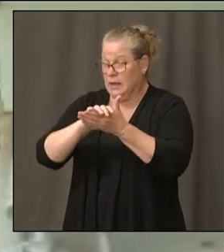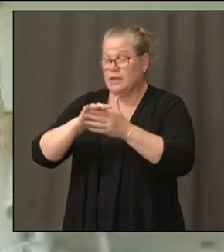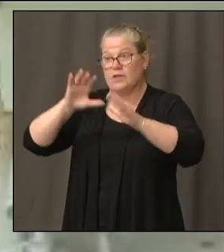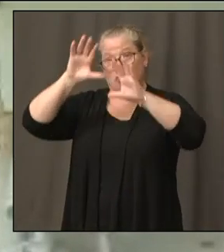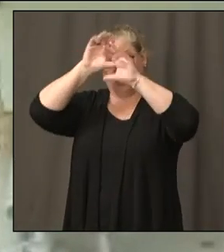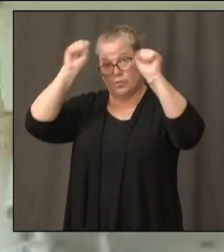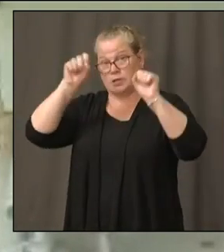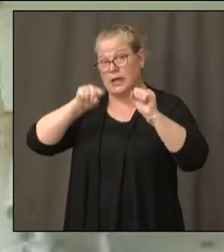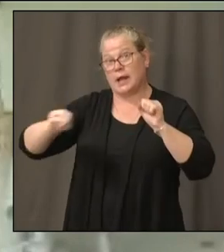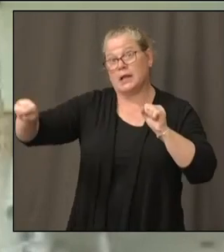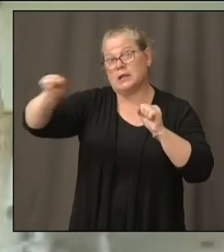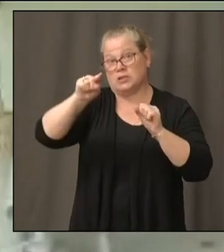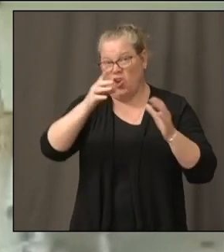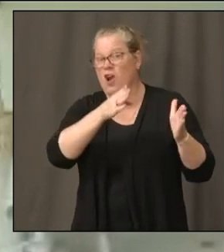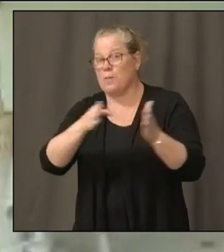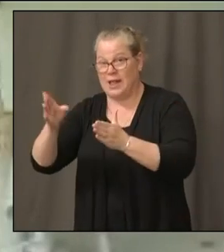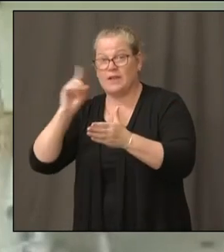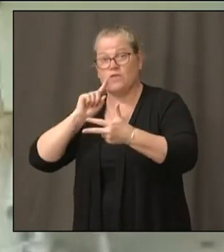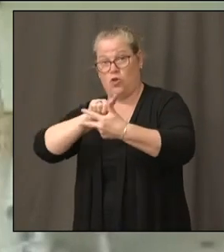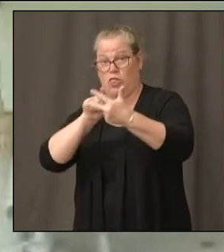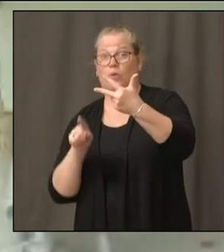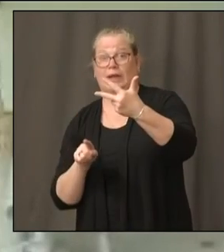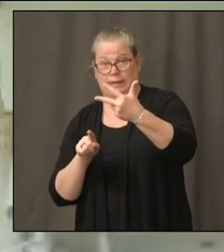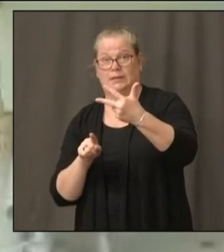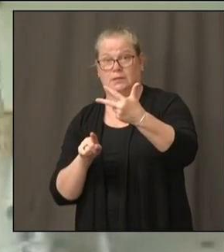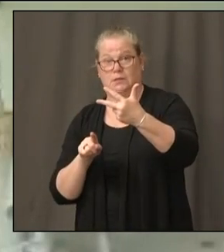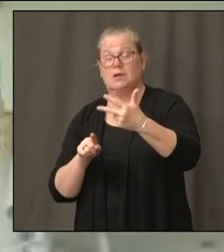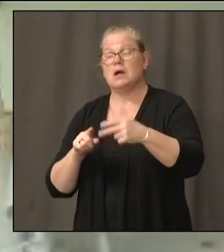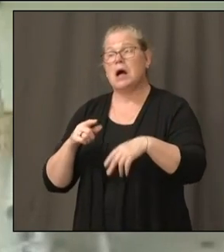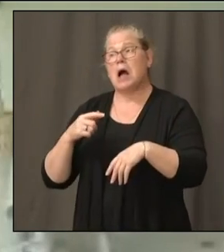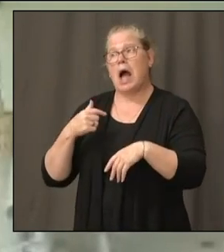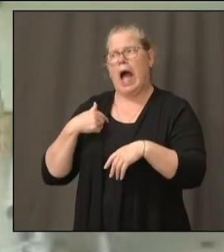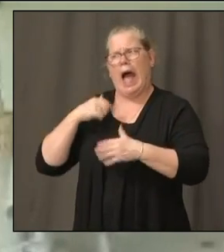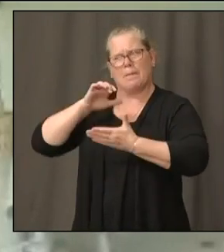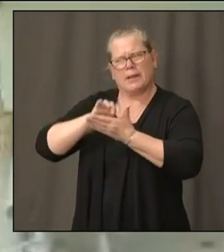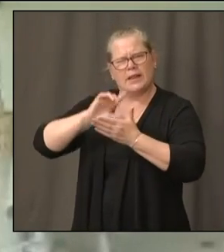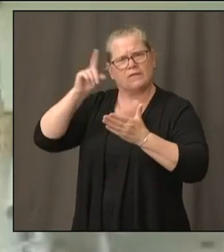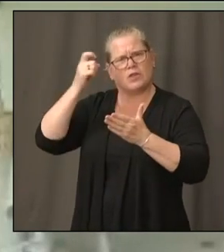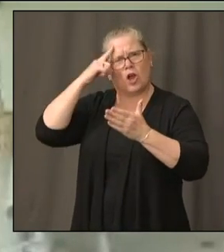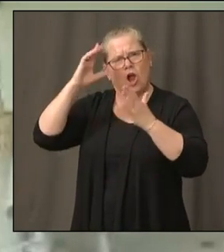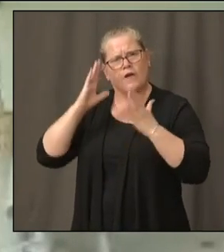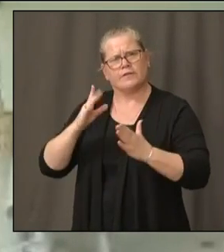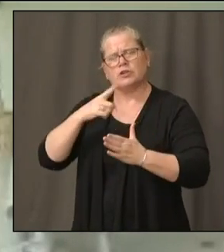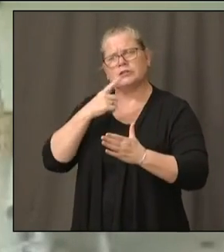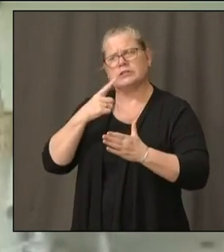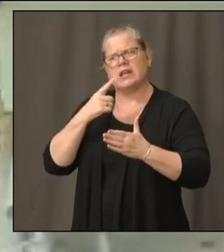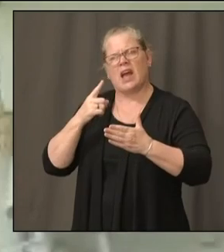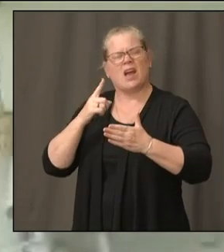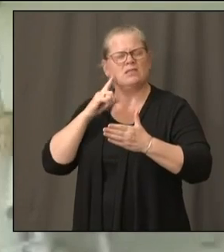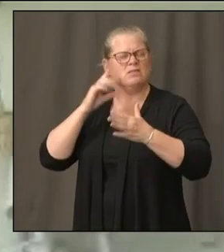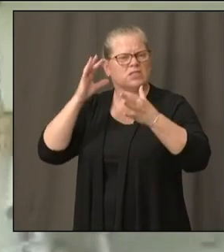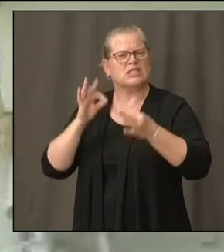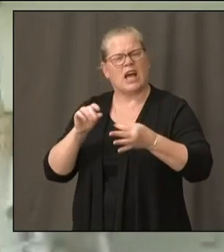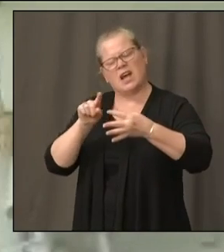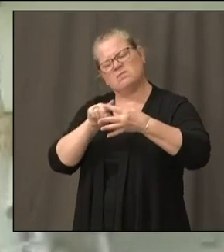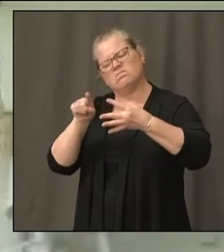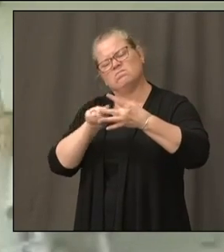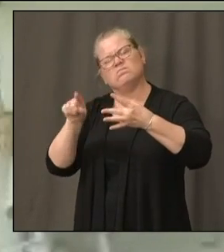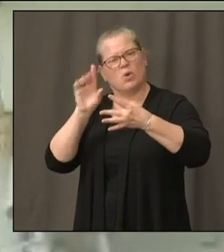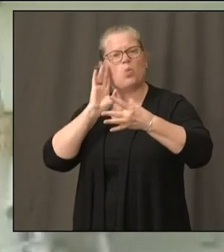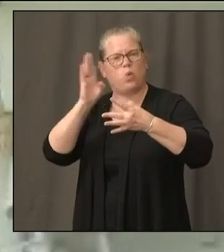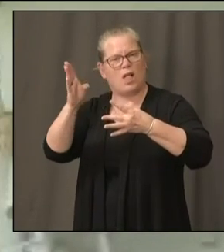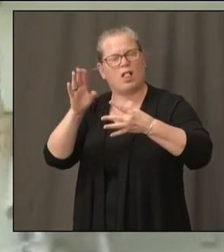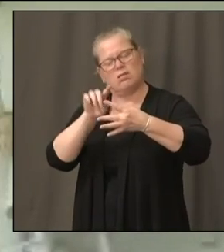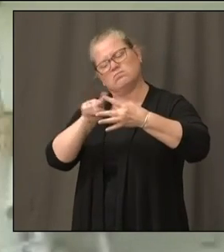August date. I think that would be fair to not just the superintendents, but the families as well,